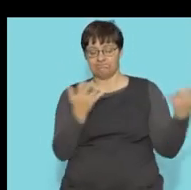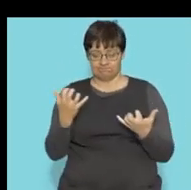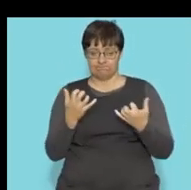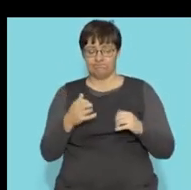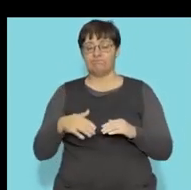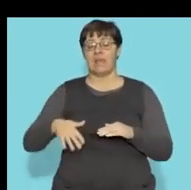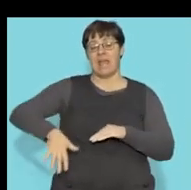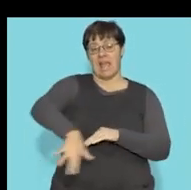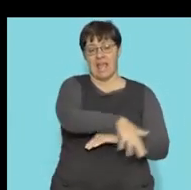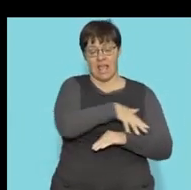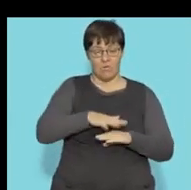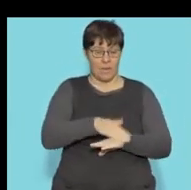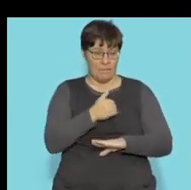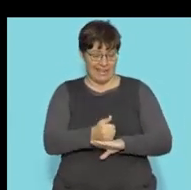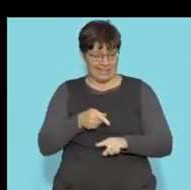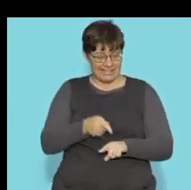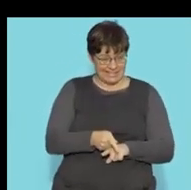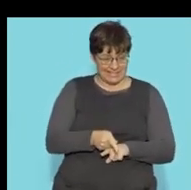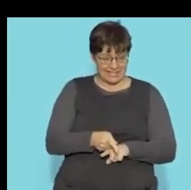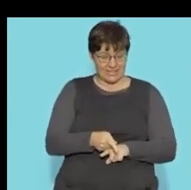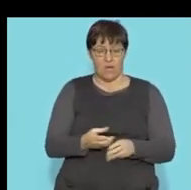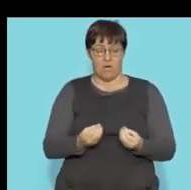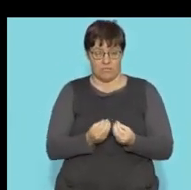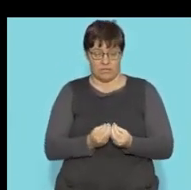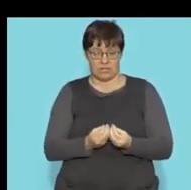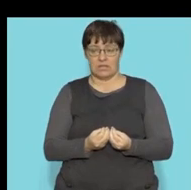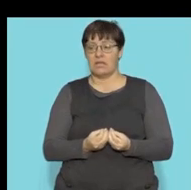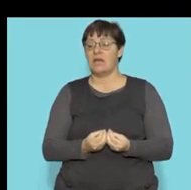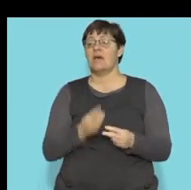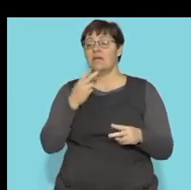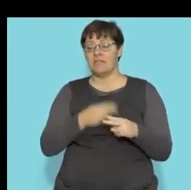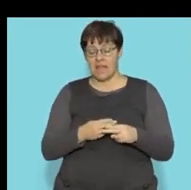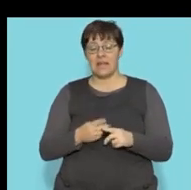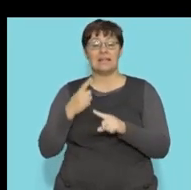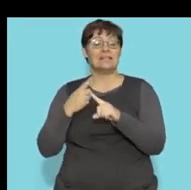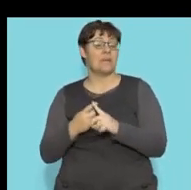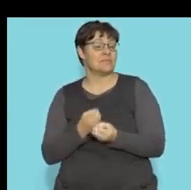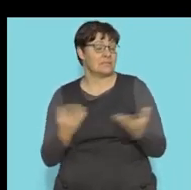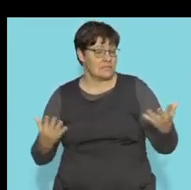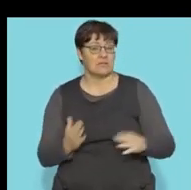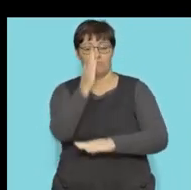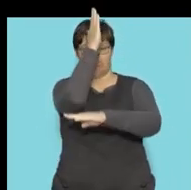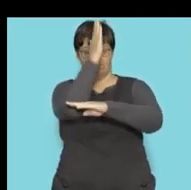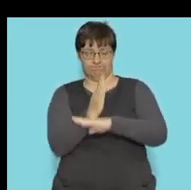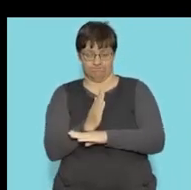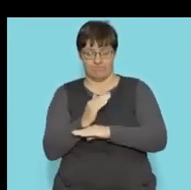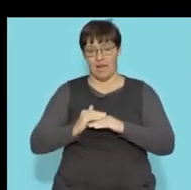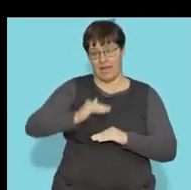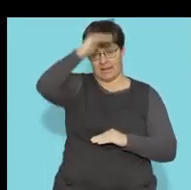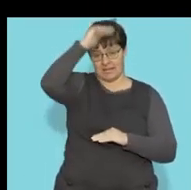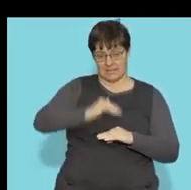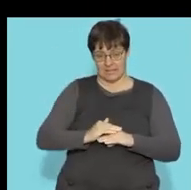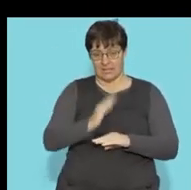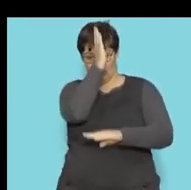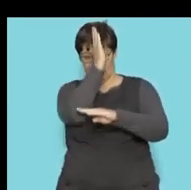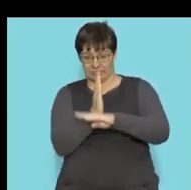area of the base of the object, and then it is multiplied by the perpendicular height. If